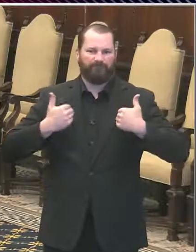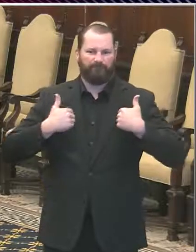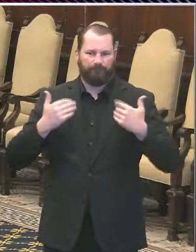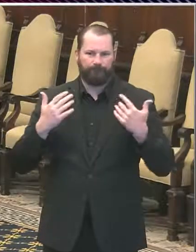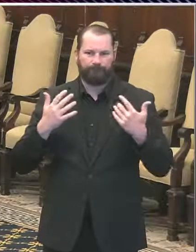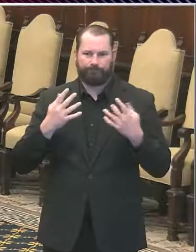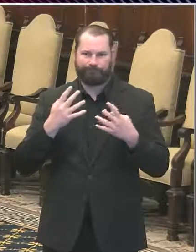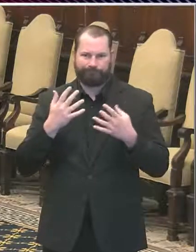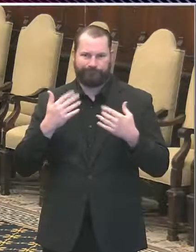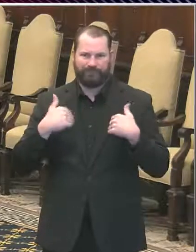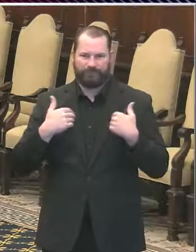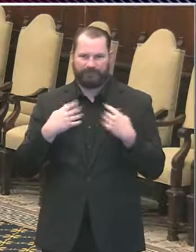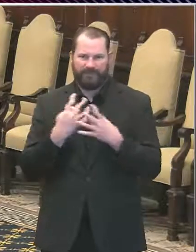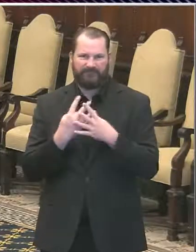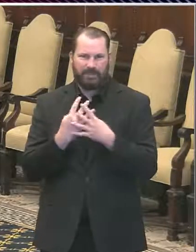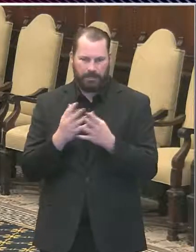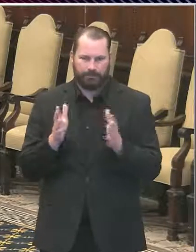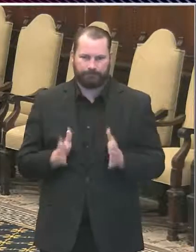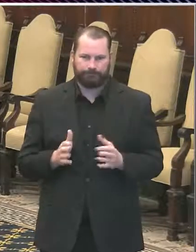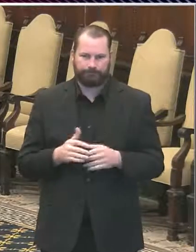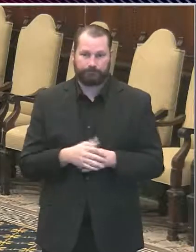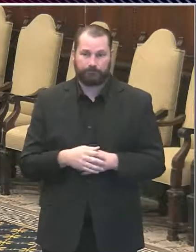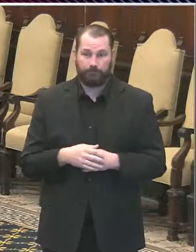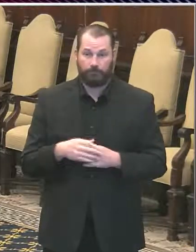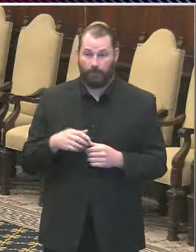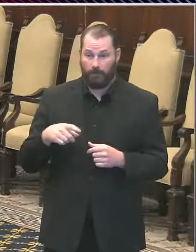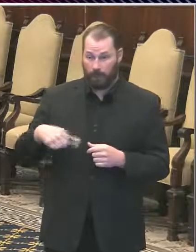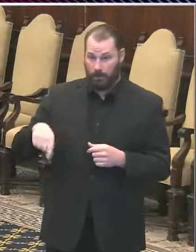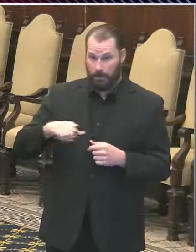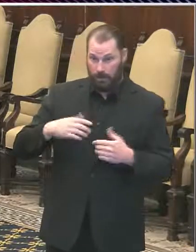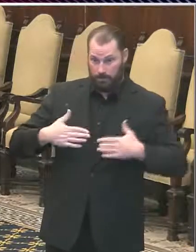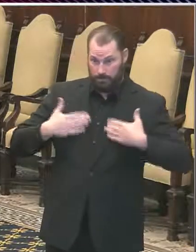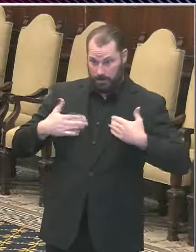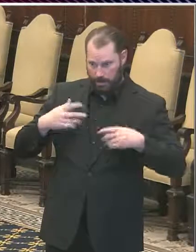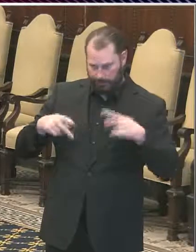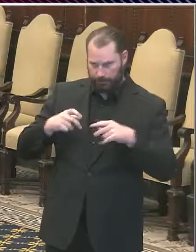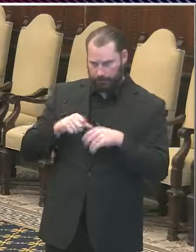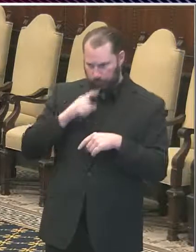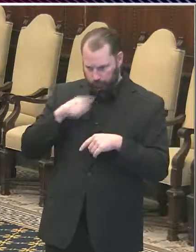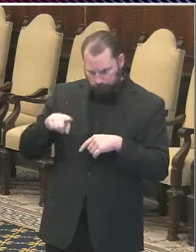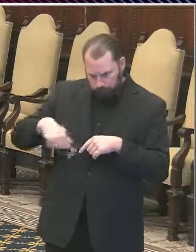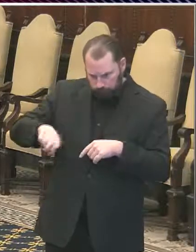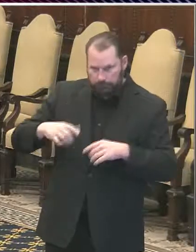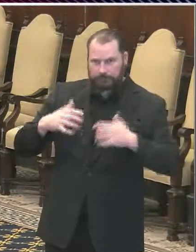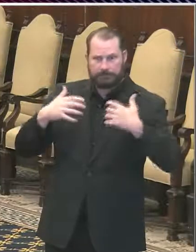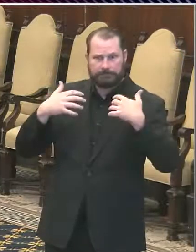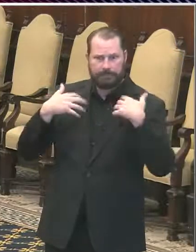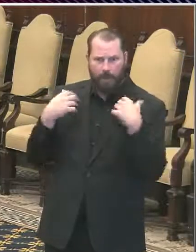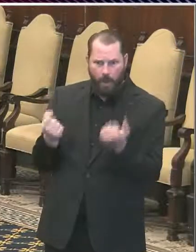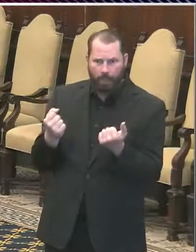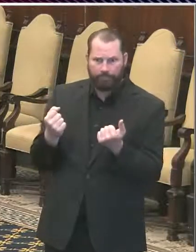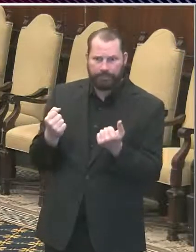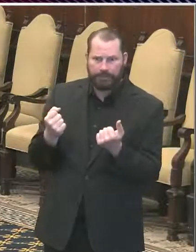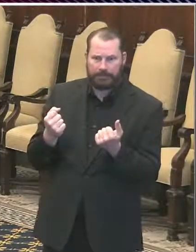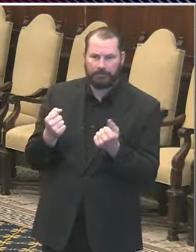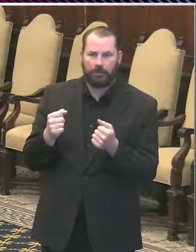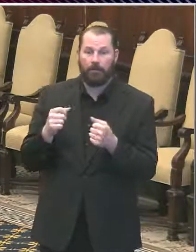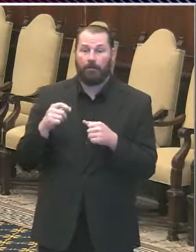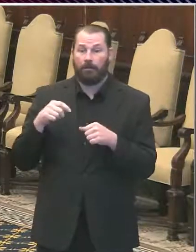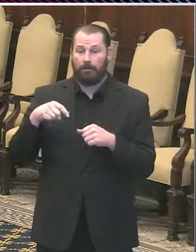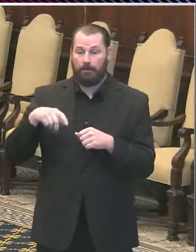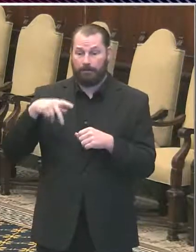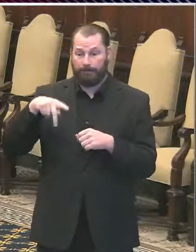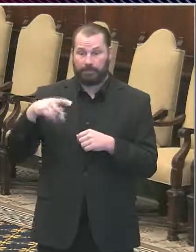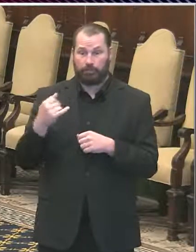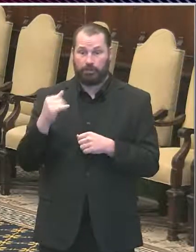to ensure the health of all youth who are held there. Since the outset of the epidemic, PJJSC has